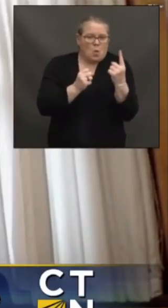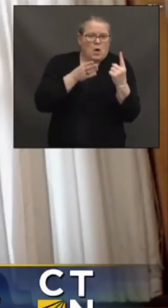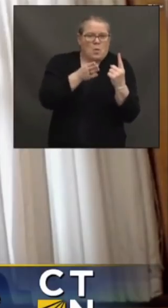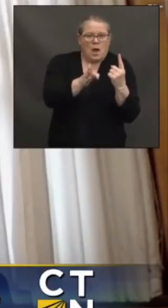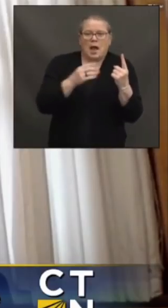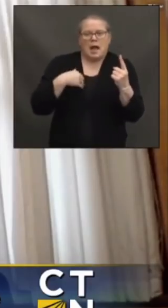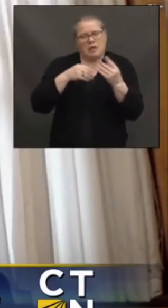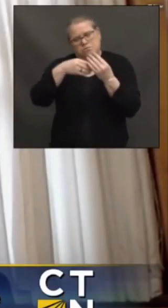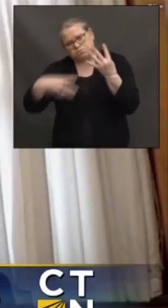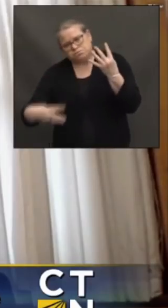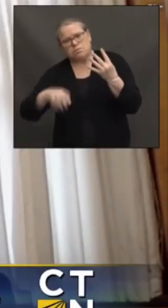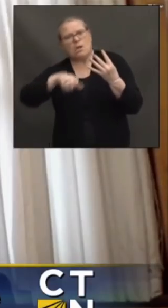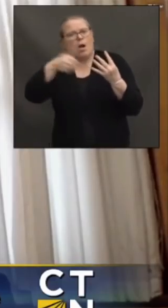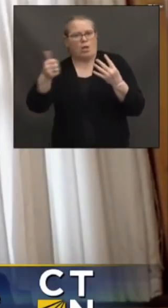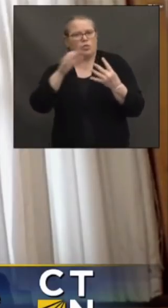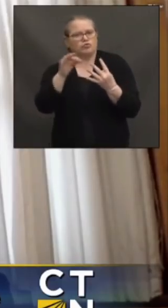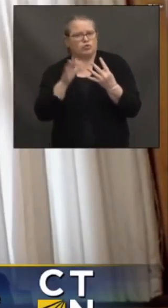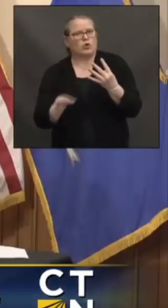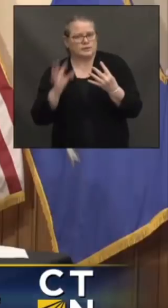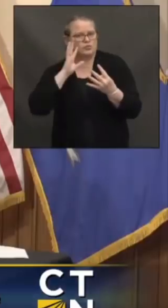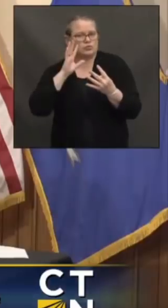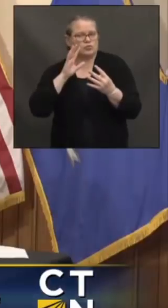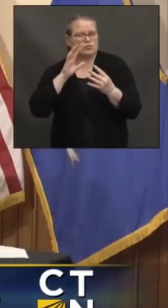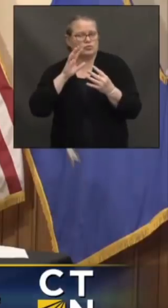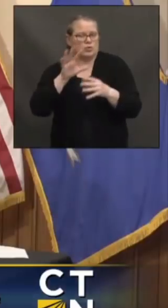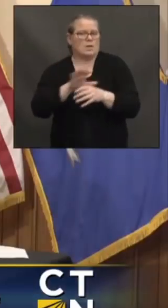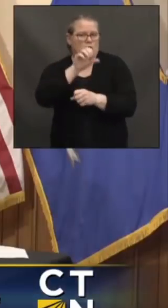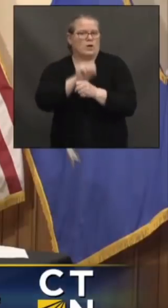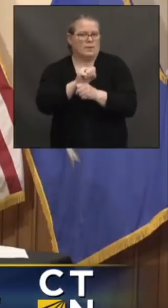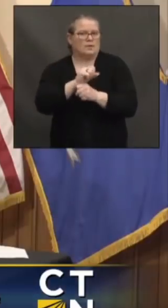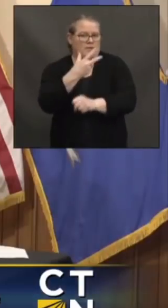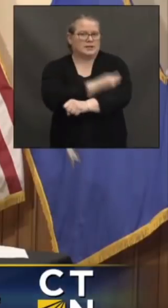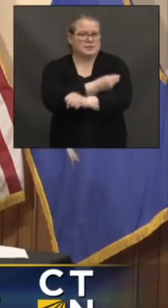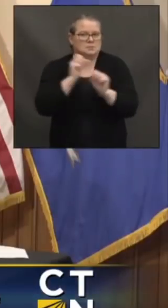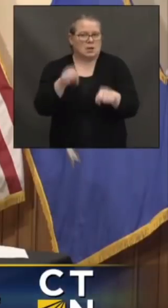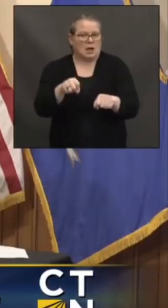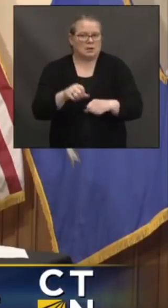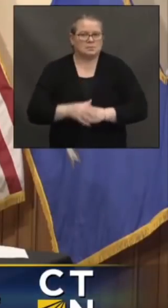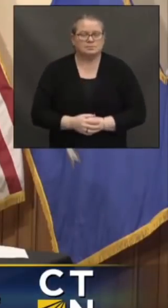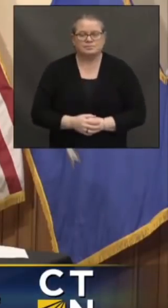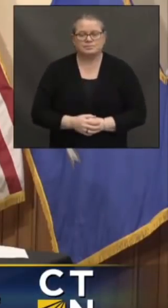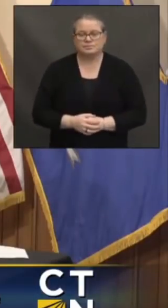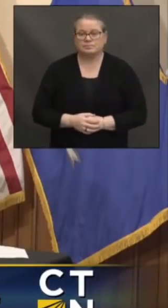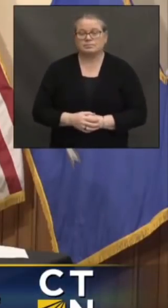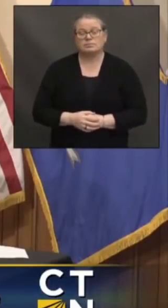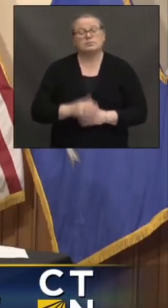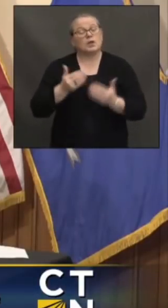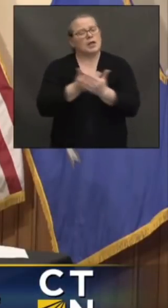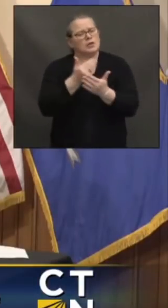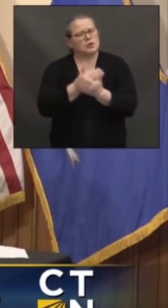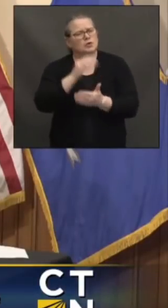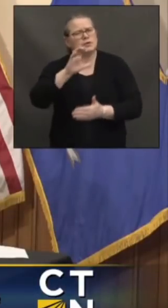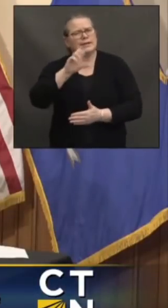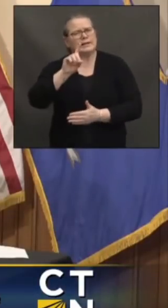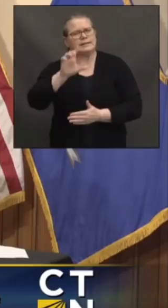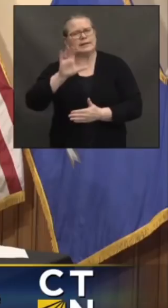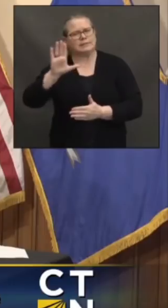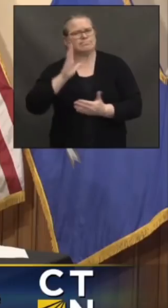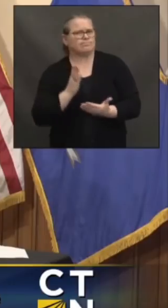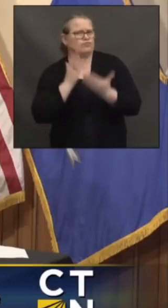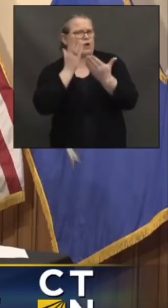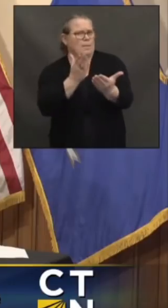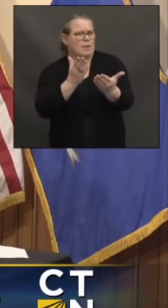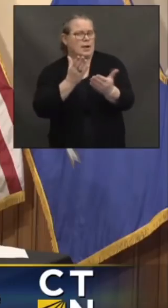can register for a vaccine appointment. Thank you. And then considering this new CDC guidance and the goal to have a vaccine for